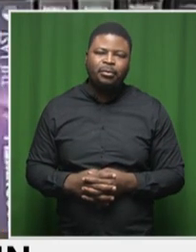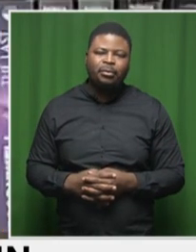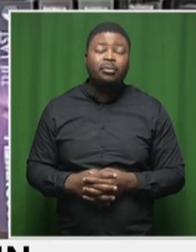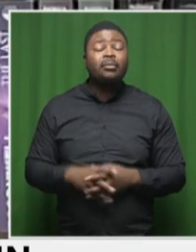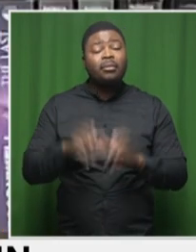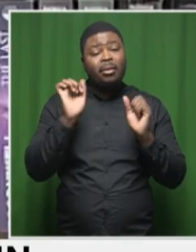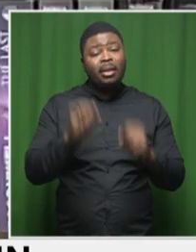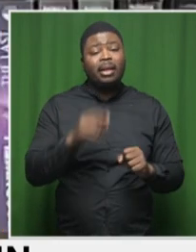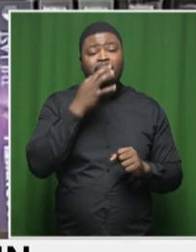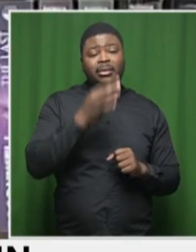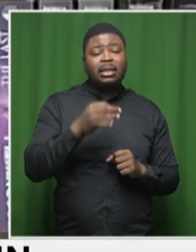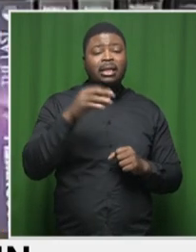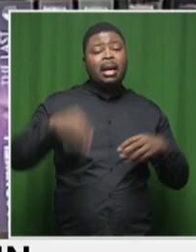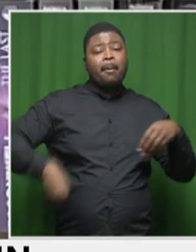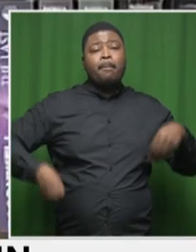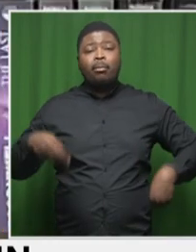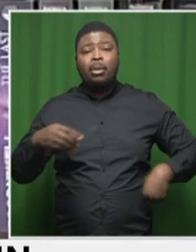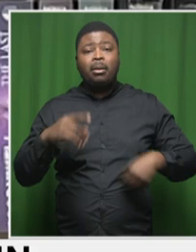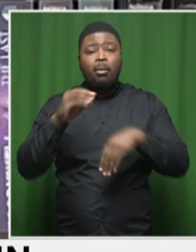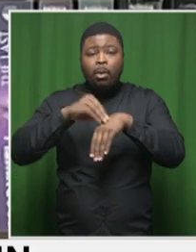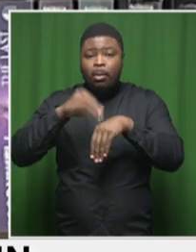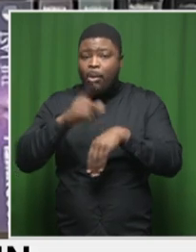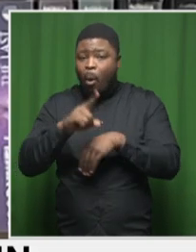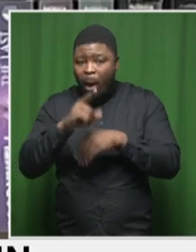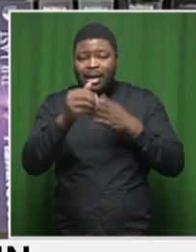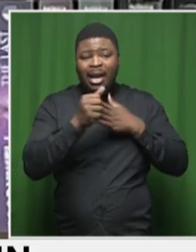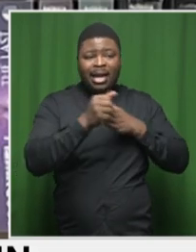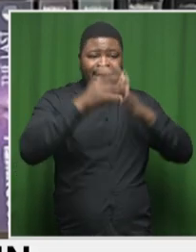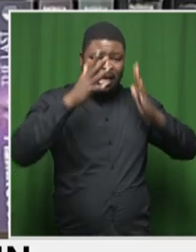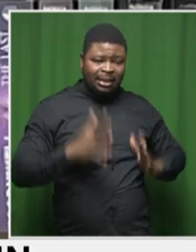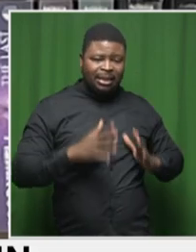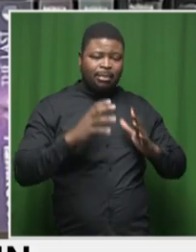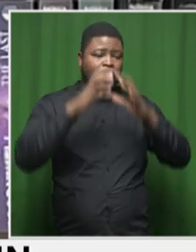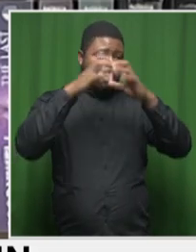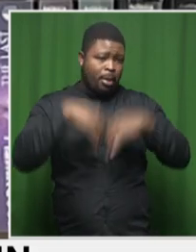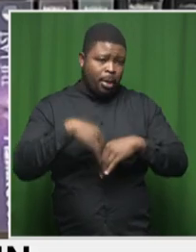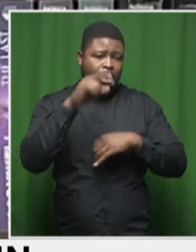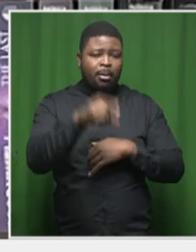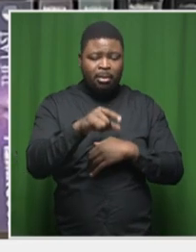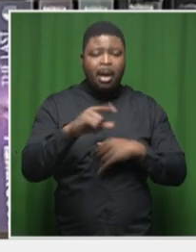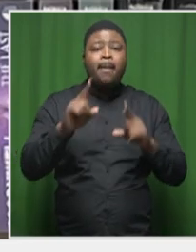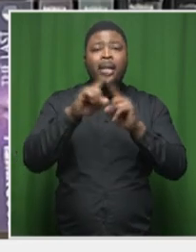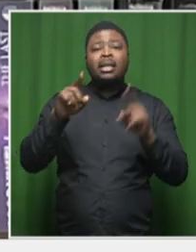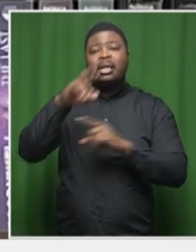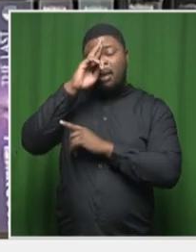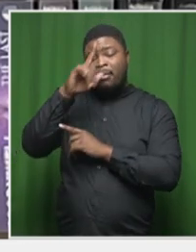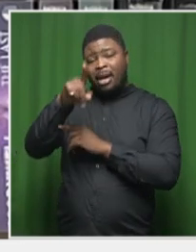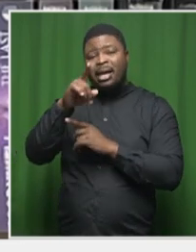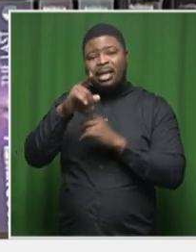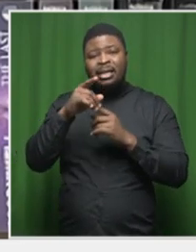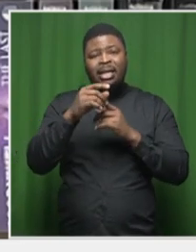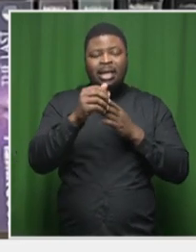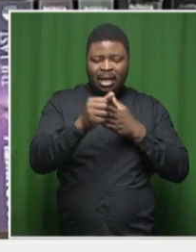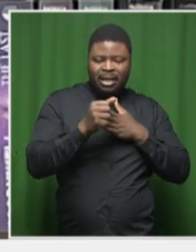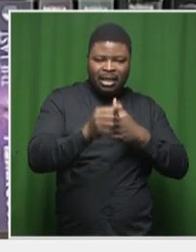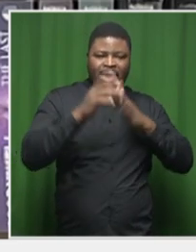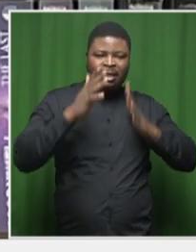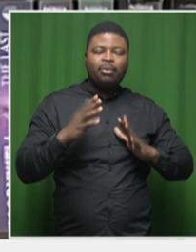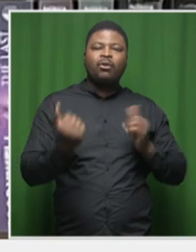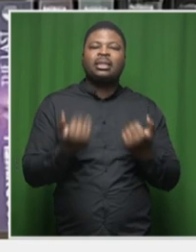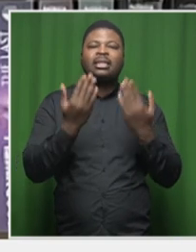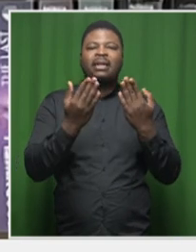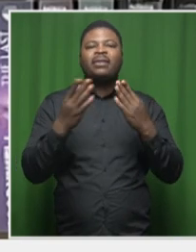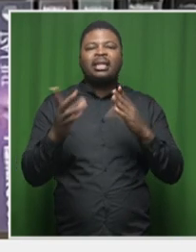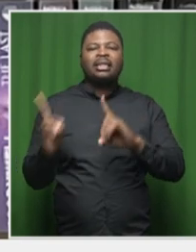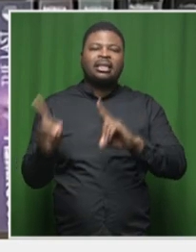I said, a complete leadership collapse and the kind of leadership for whom service delivery is not